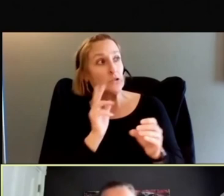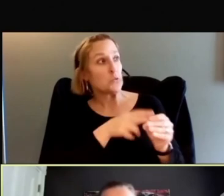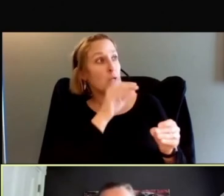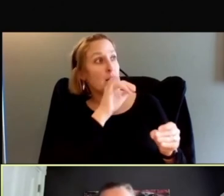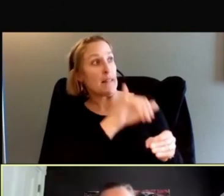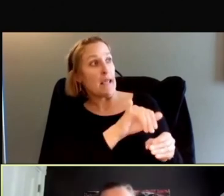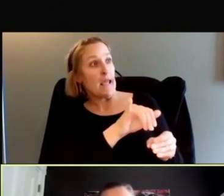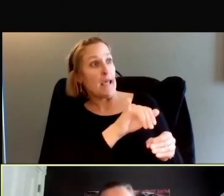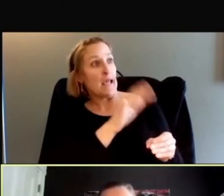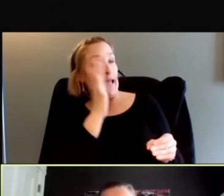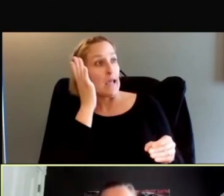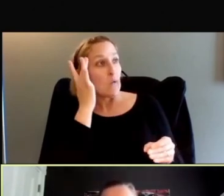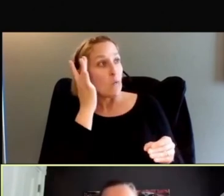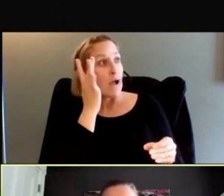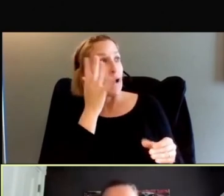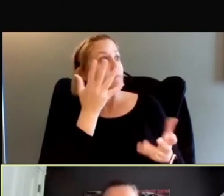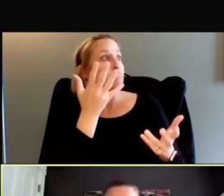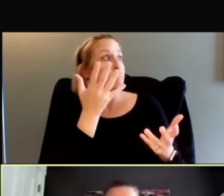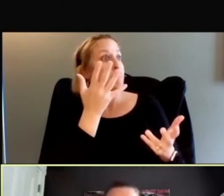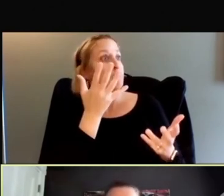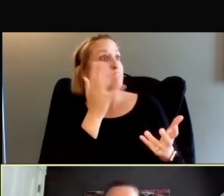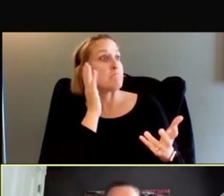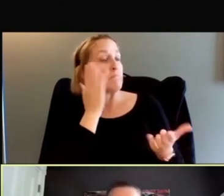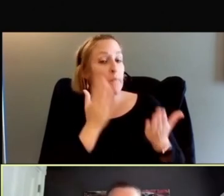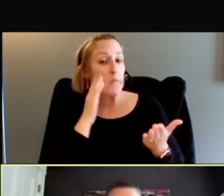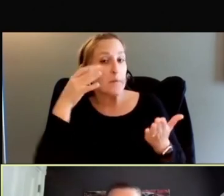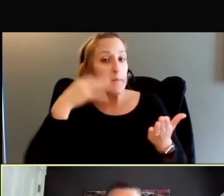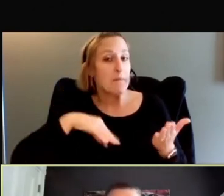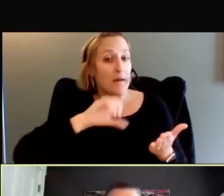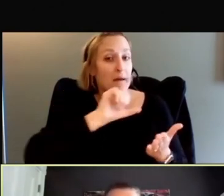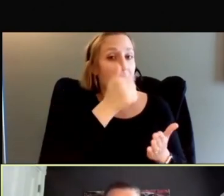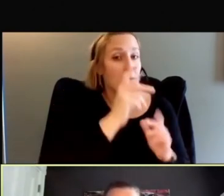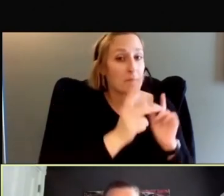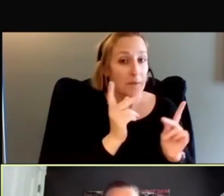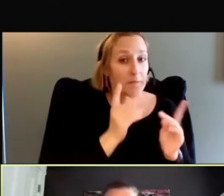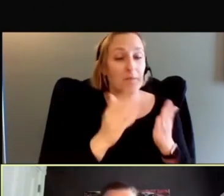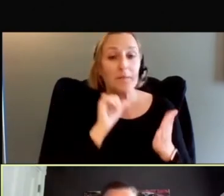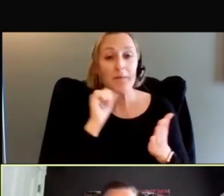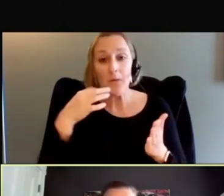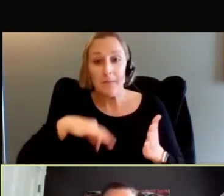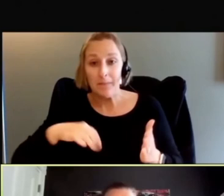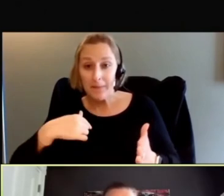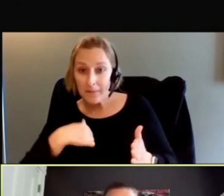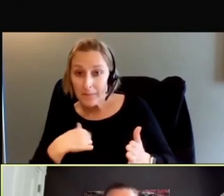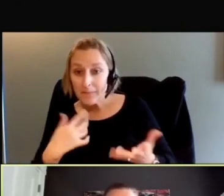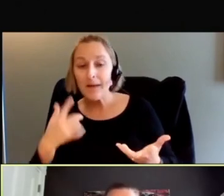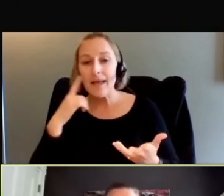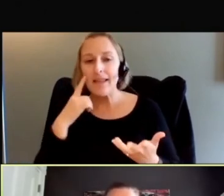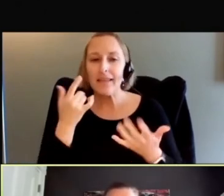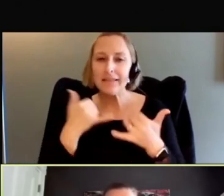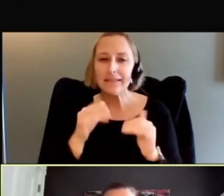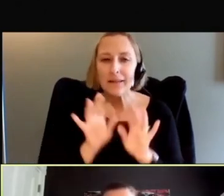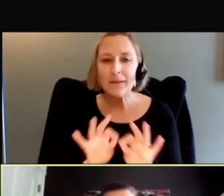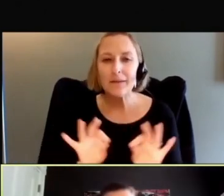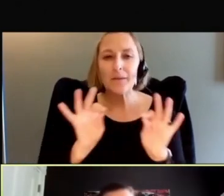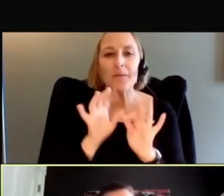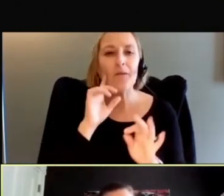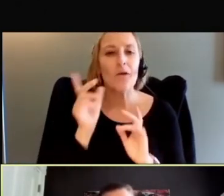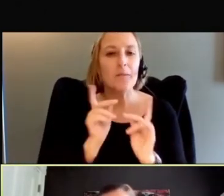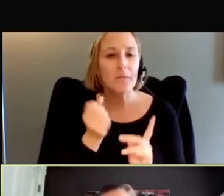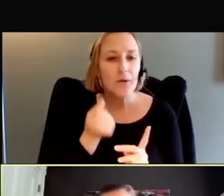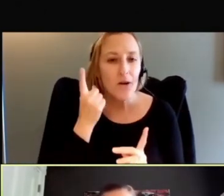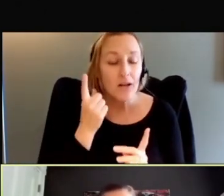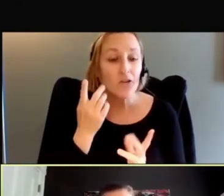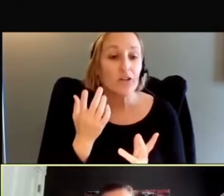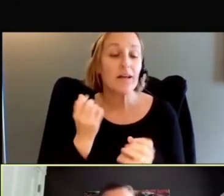involved. And so I think that idea of how do people understand that? think it's really important upon, uh, and on the research